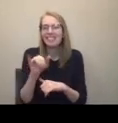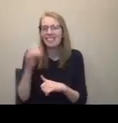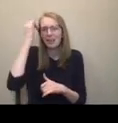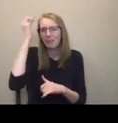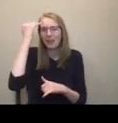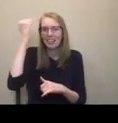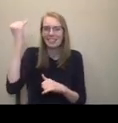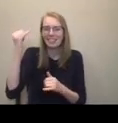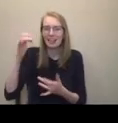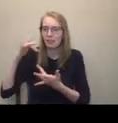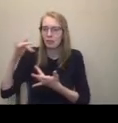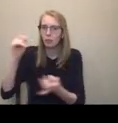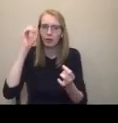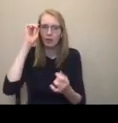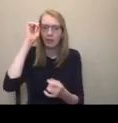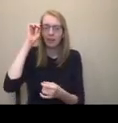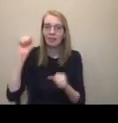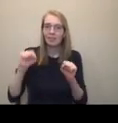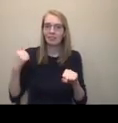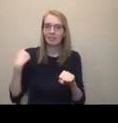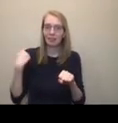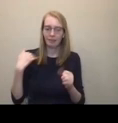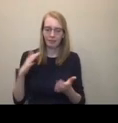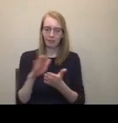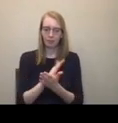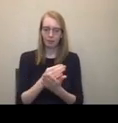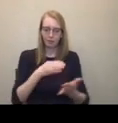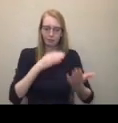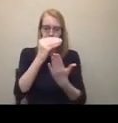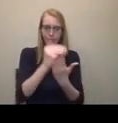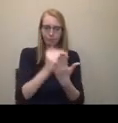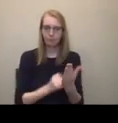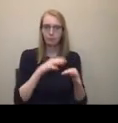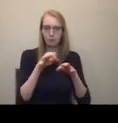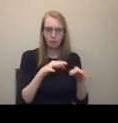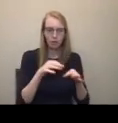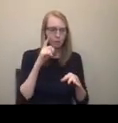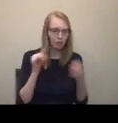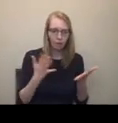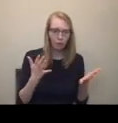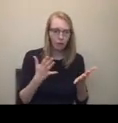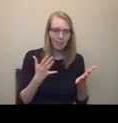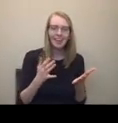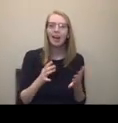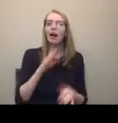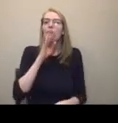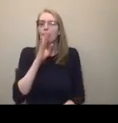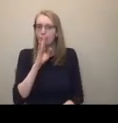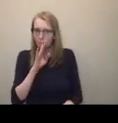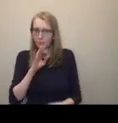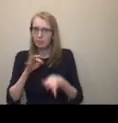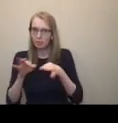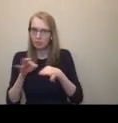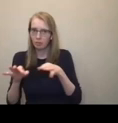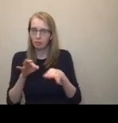you put on your flyer, you can say out loud. And you can so blind patrons can know what's the show about. They don't instead of reading it, they can